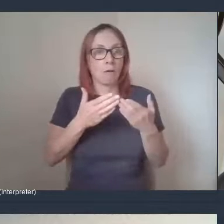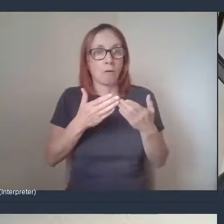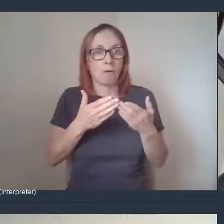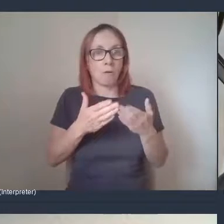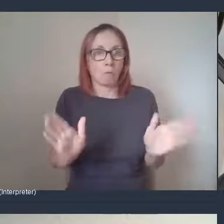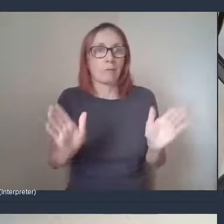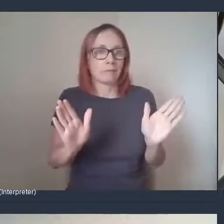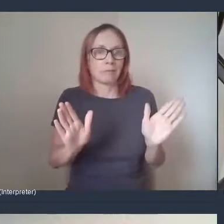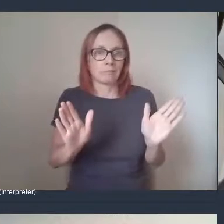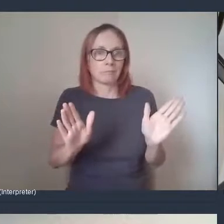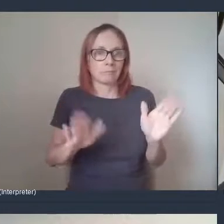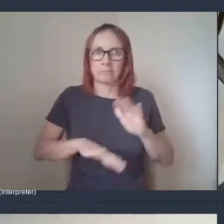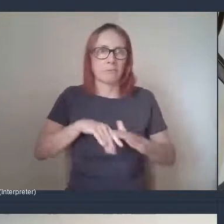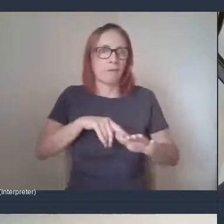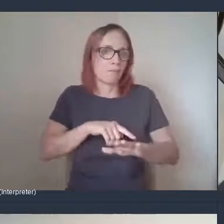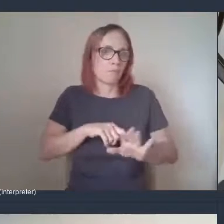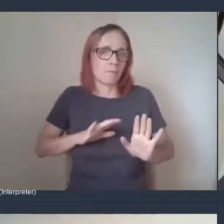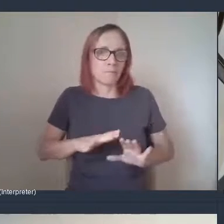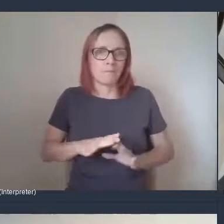and that's all.